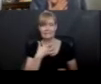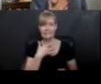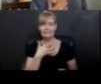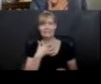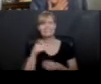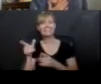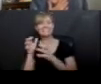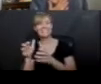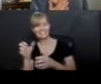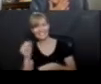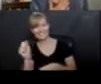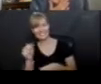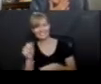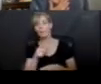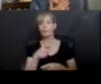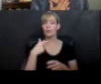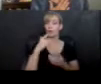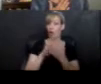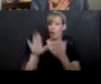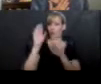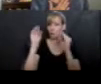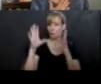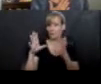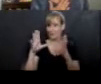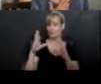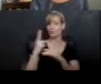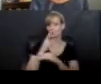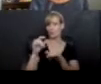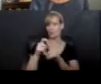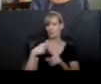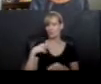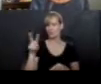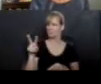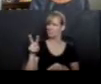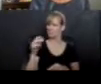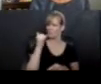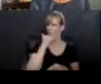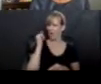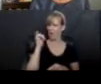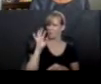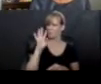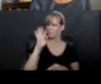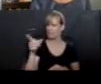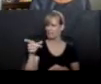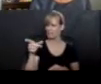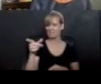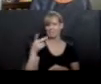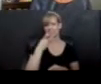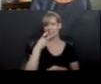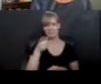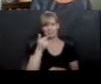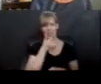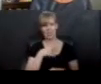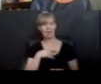there were college professors that I heard using words, and I'm like, I'm not sure that's how you pronounce that. But that kind of